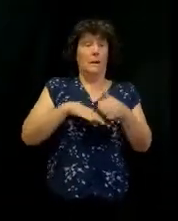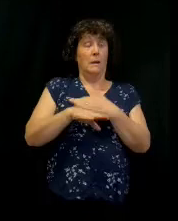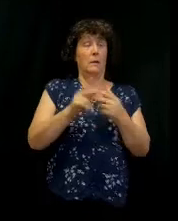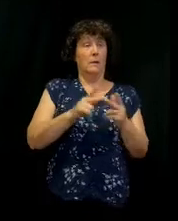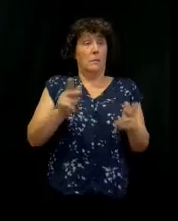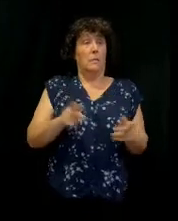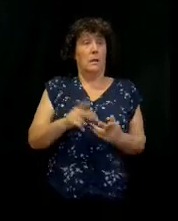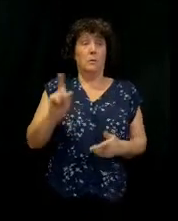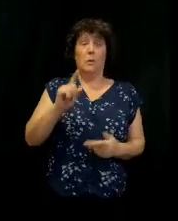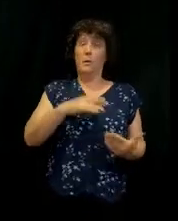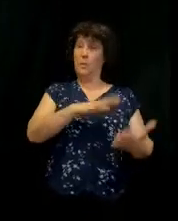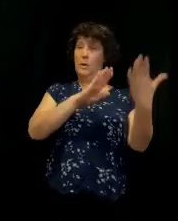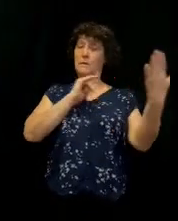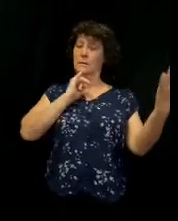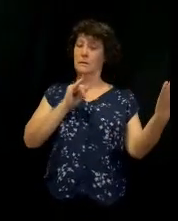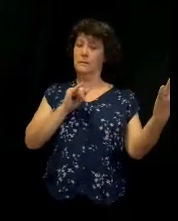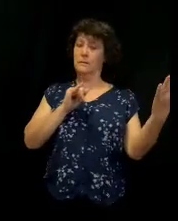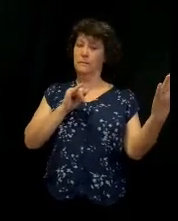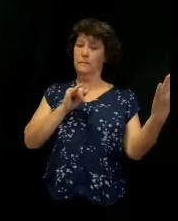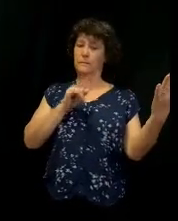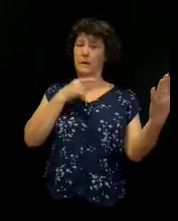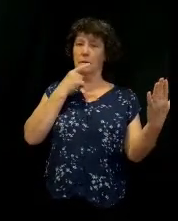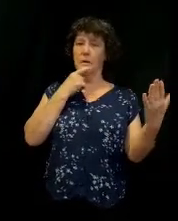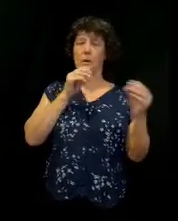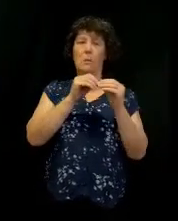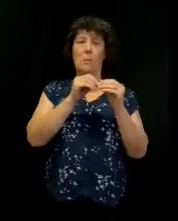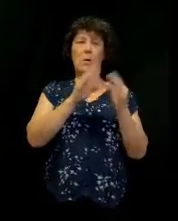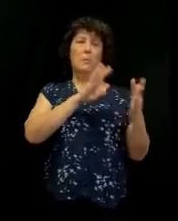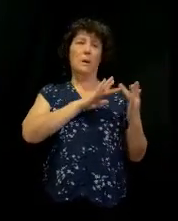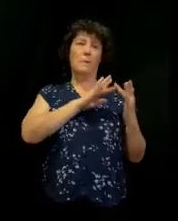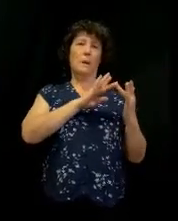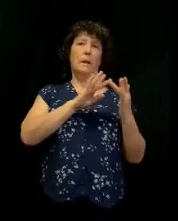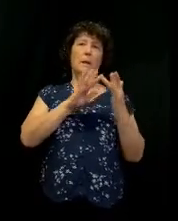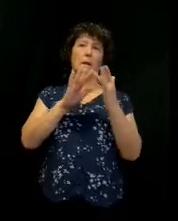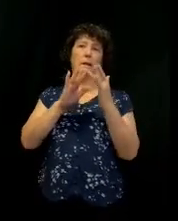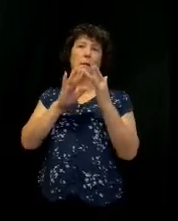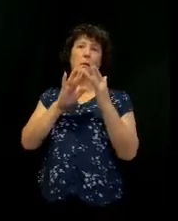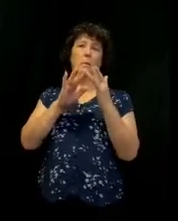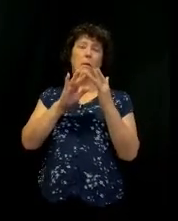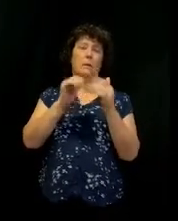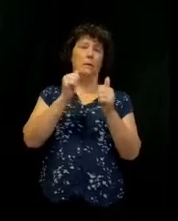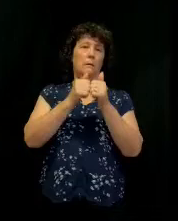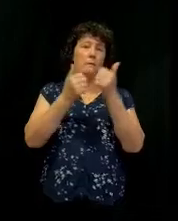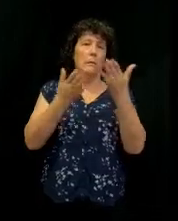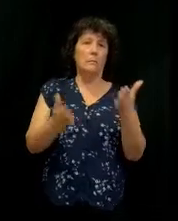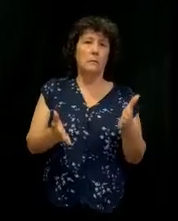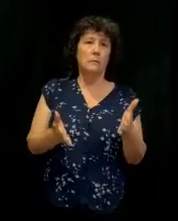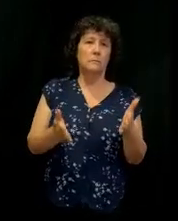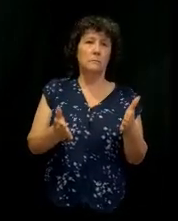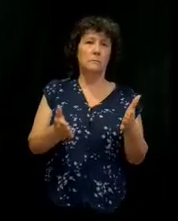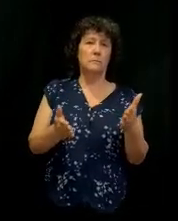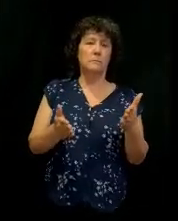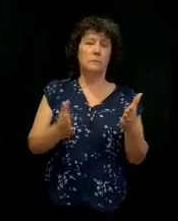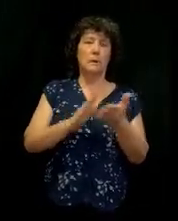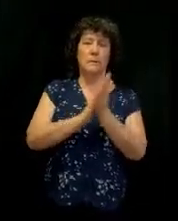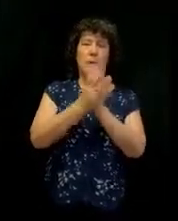Why are you saying this? I'm saying because the more we feel connected to one another, it's relational.